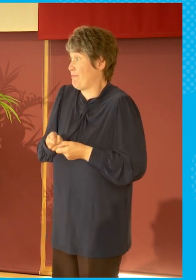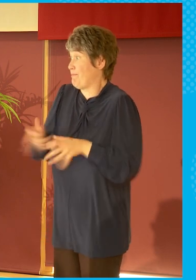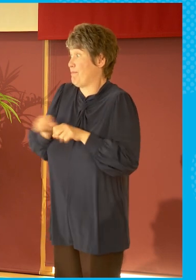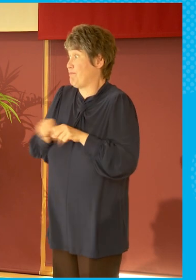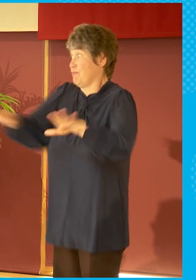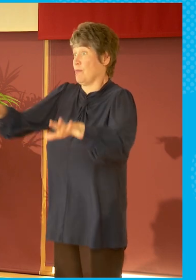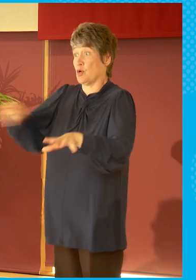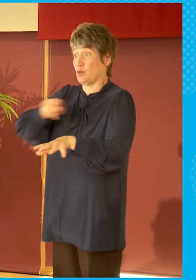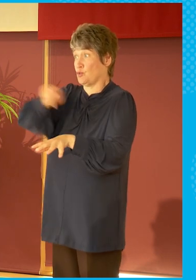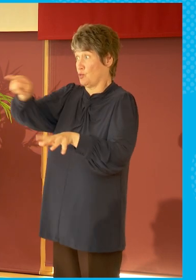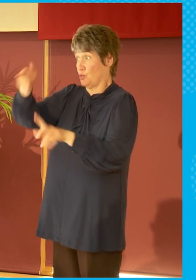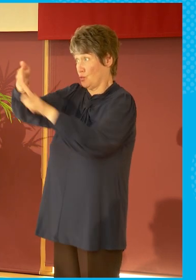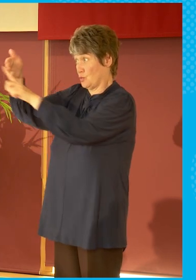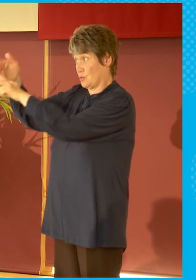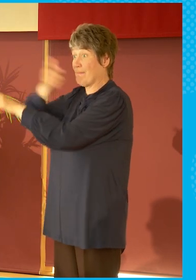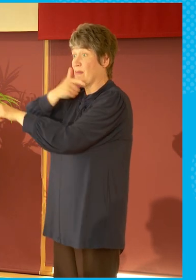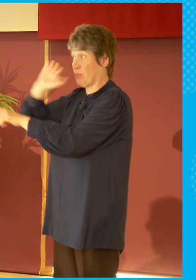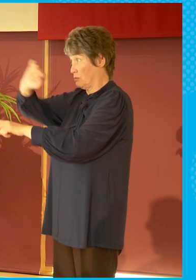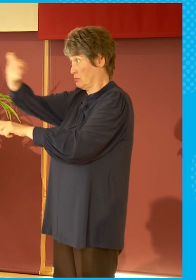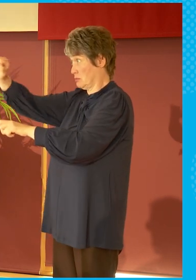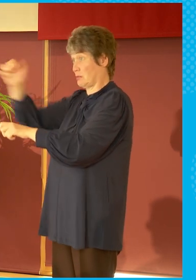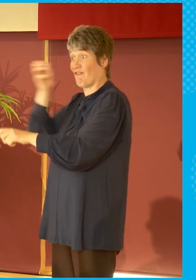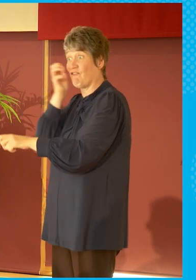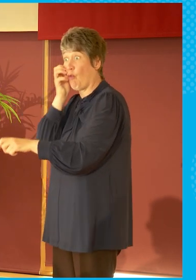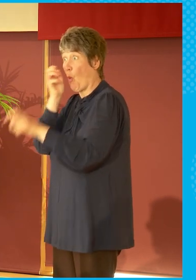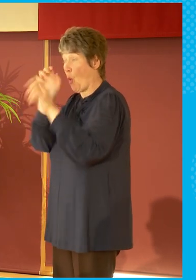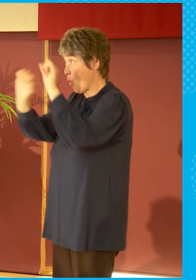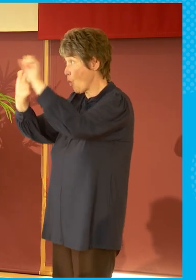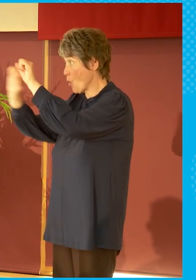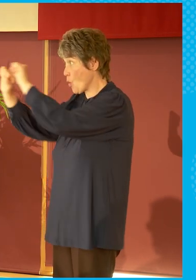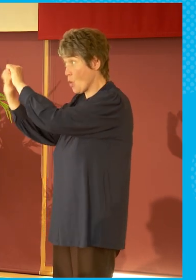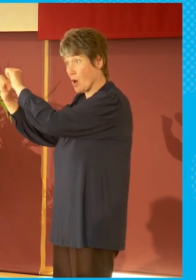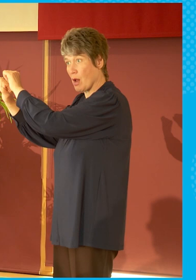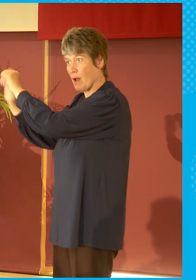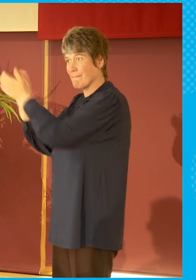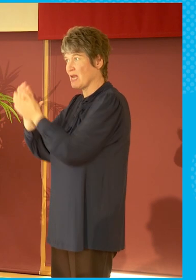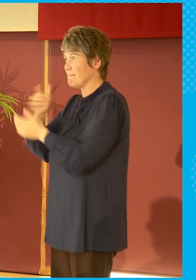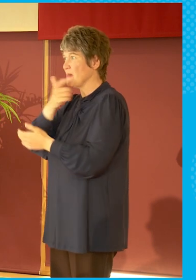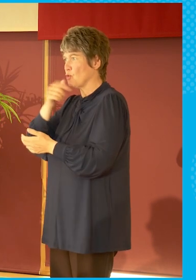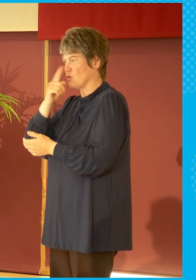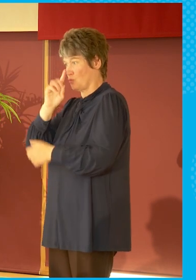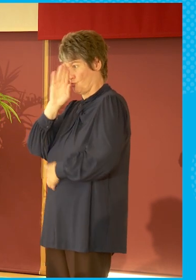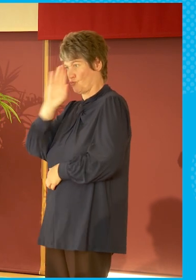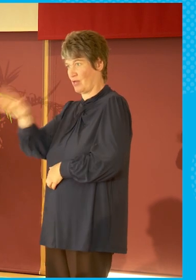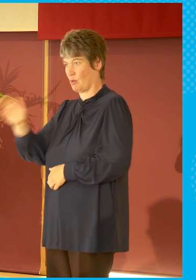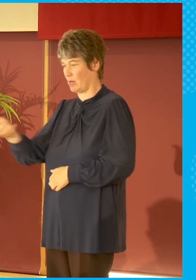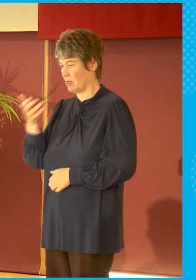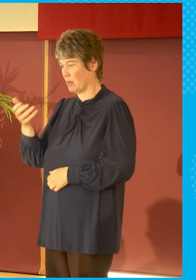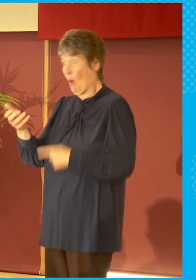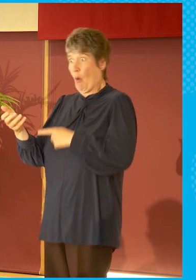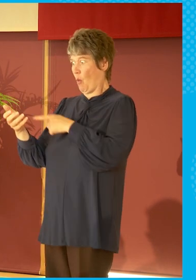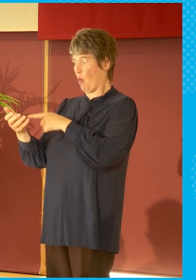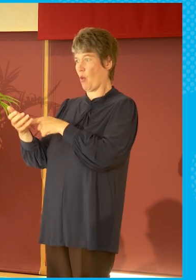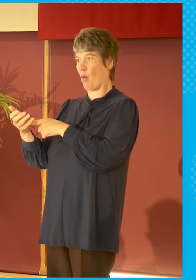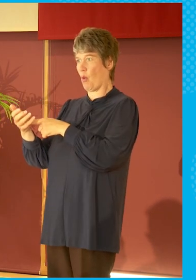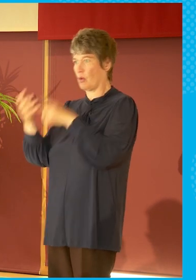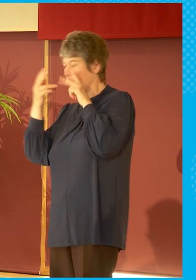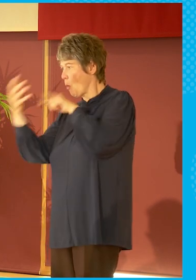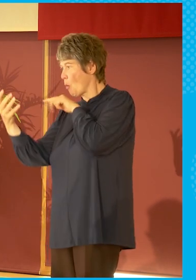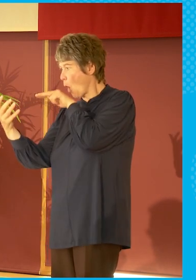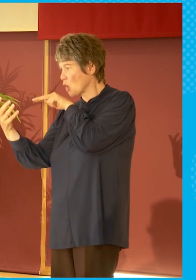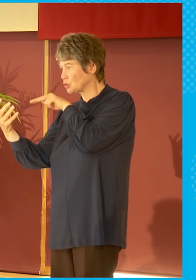to people and they could watch it. The part that can become part of that conversation. So I use these as